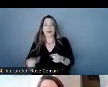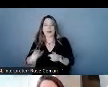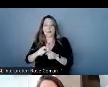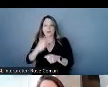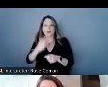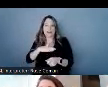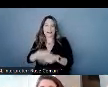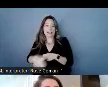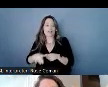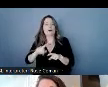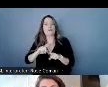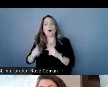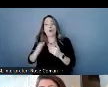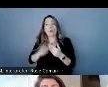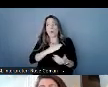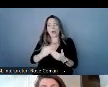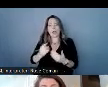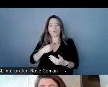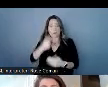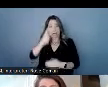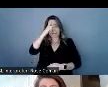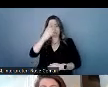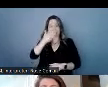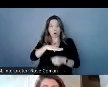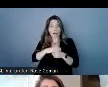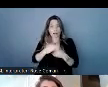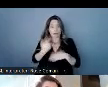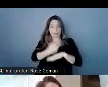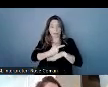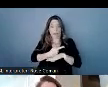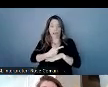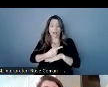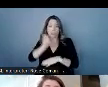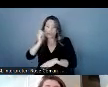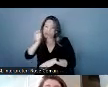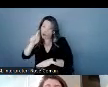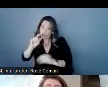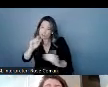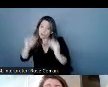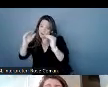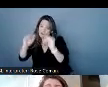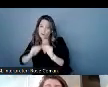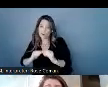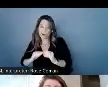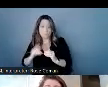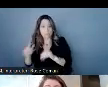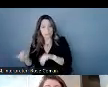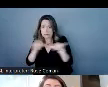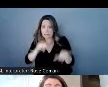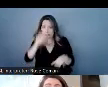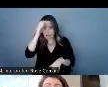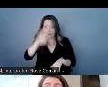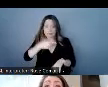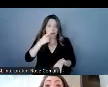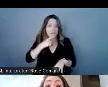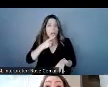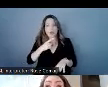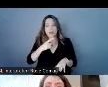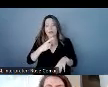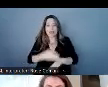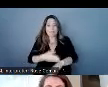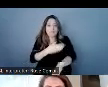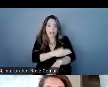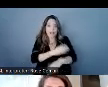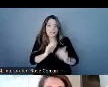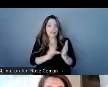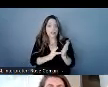bar is today should always be moving it shouldn't be the same tomorrow and as the hearing community is getting advancements and and new levels